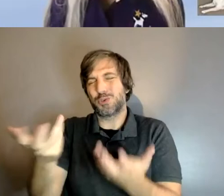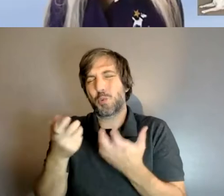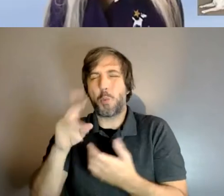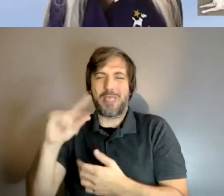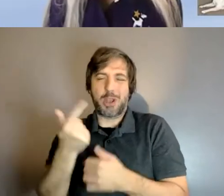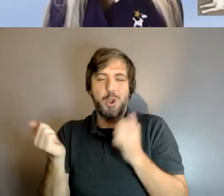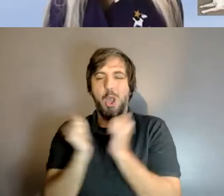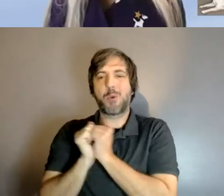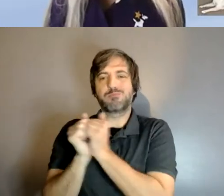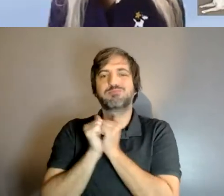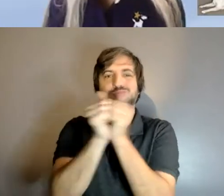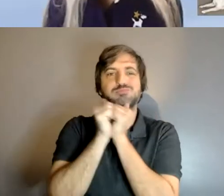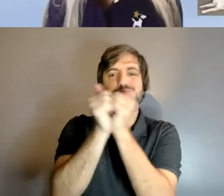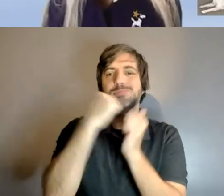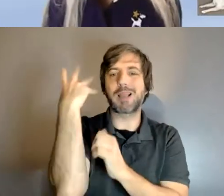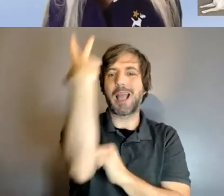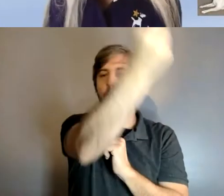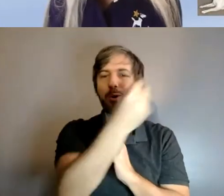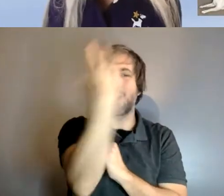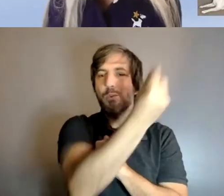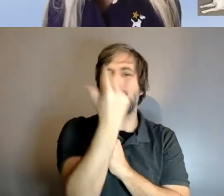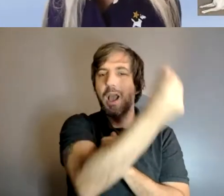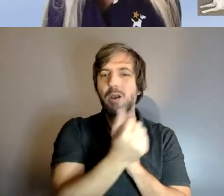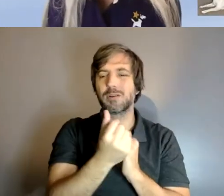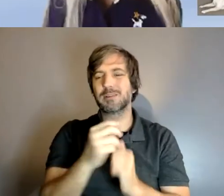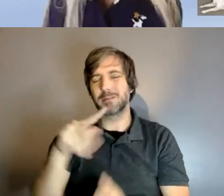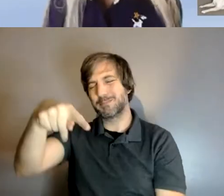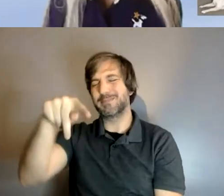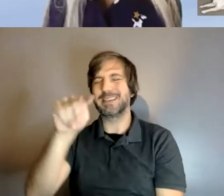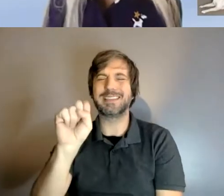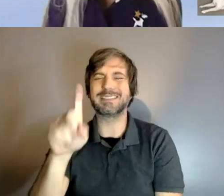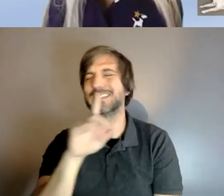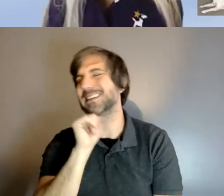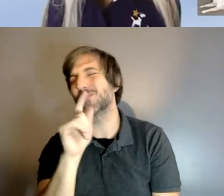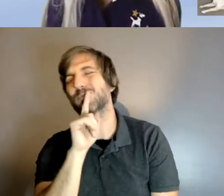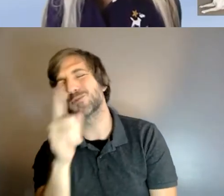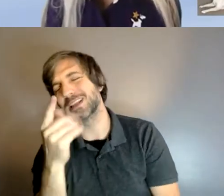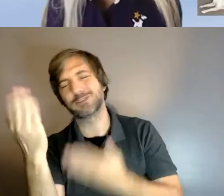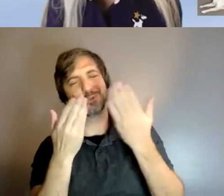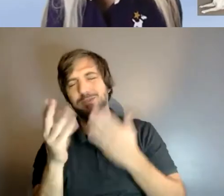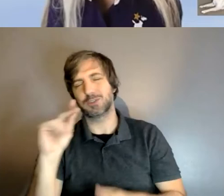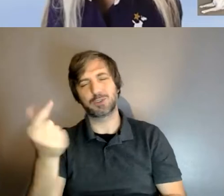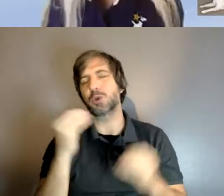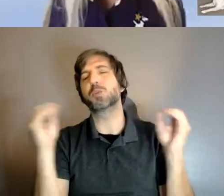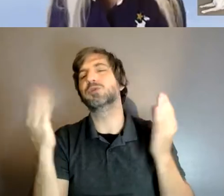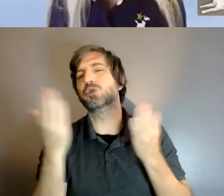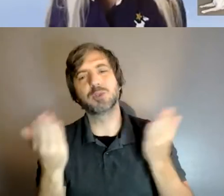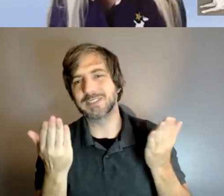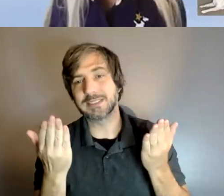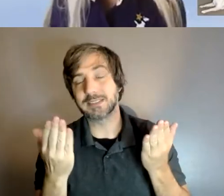ptsd service dogs aren't real service dogs they're not performing a task well i was very very wrong